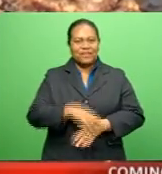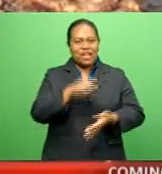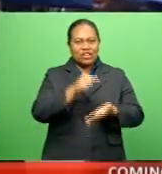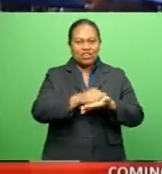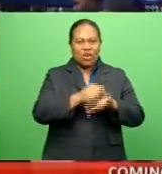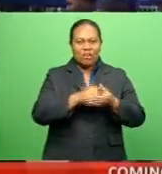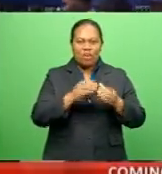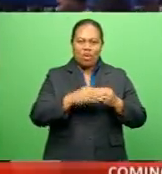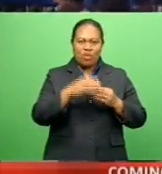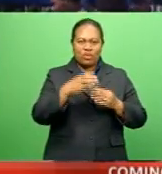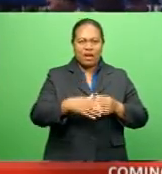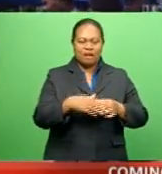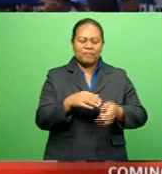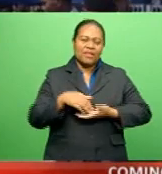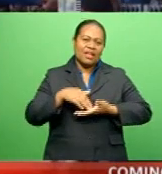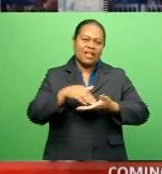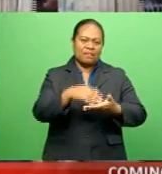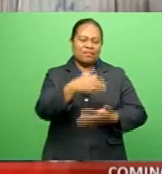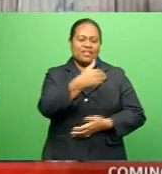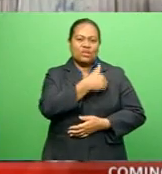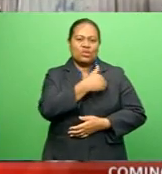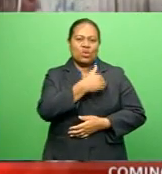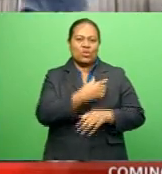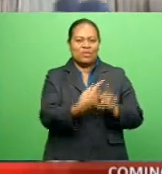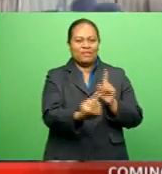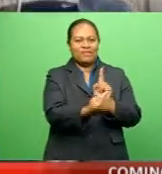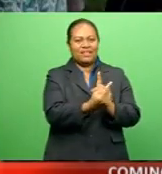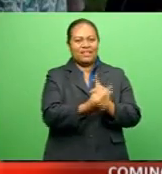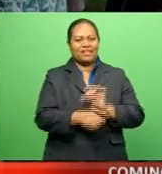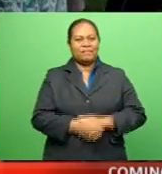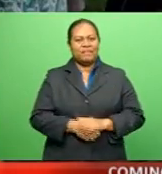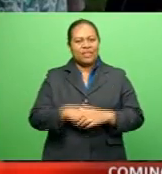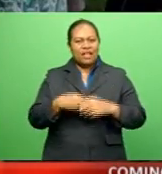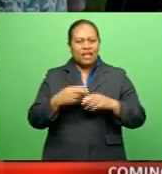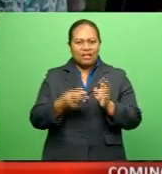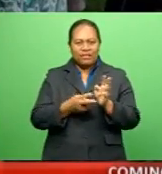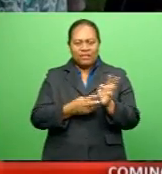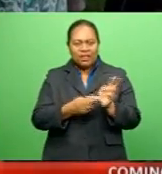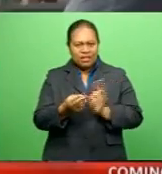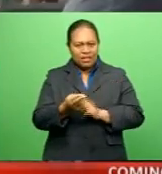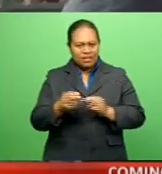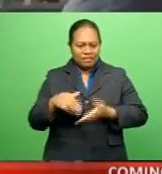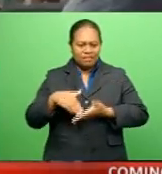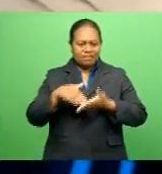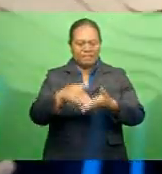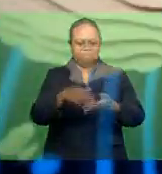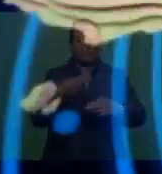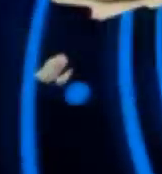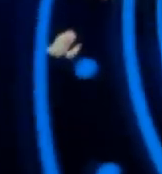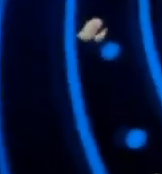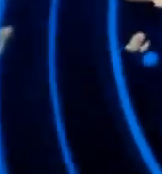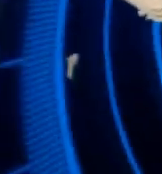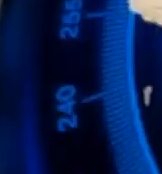owners happy with sales and zone meat And rural hubs to help farmers Stay with us